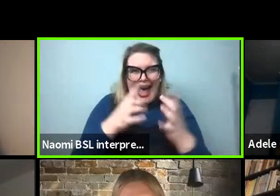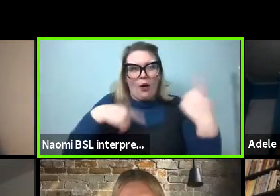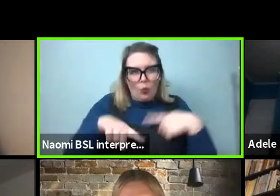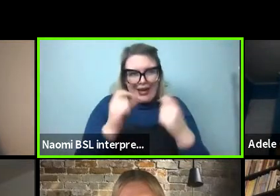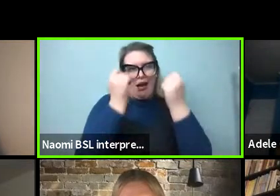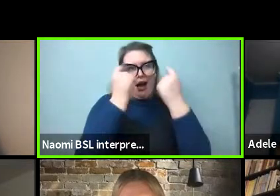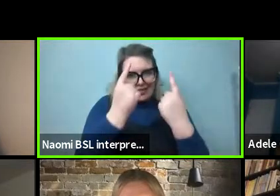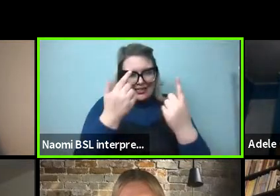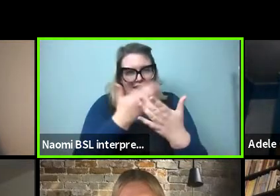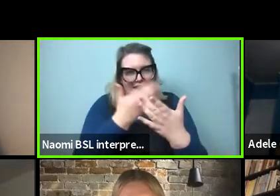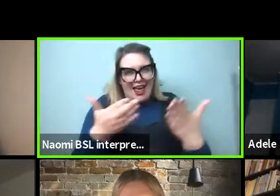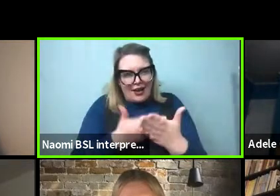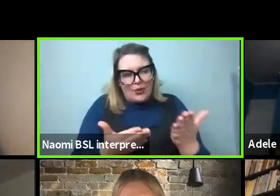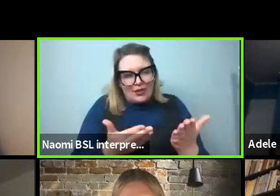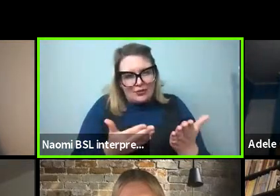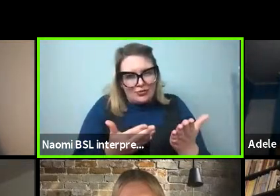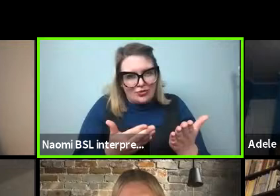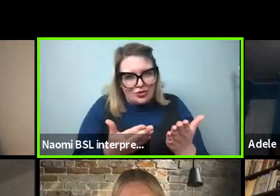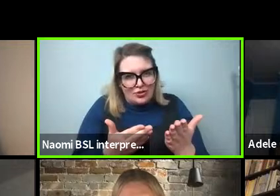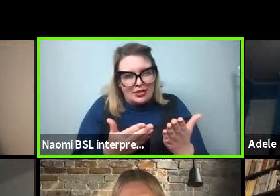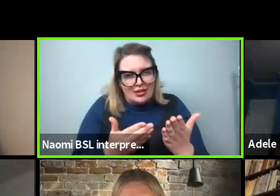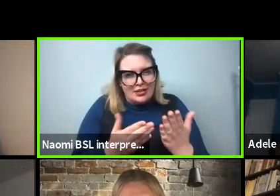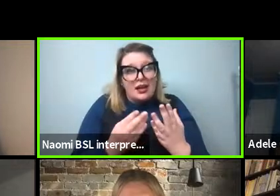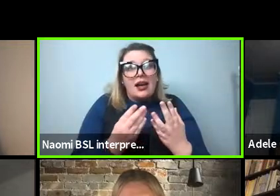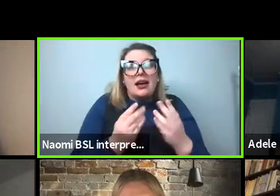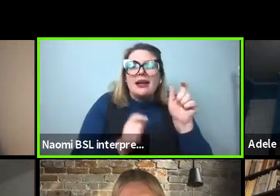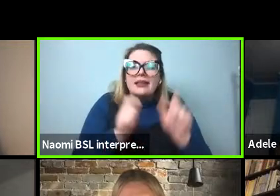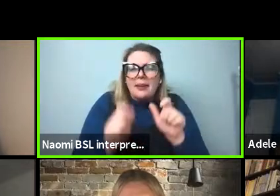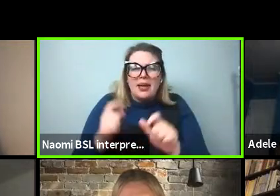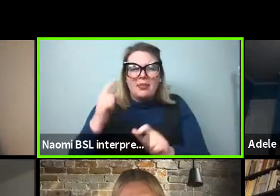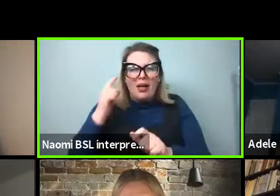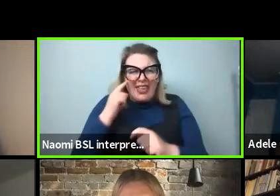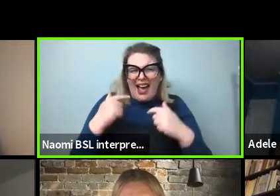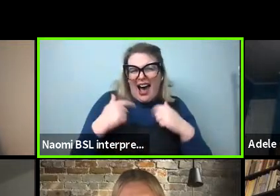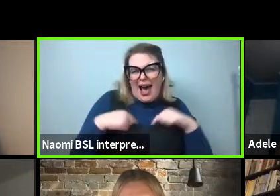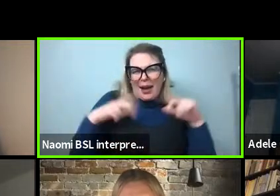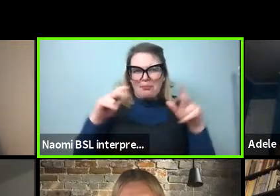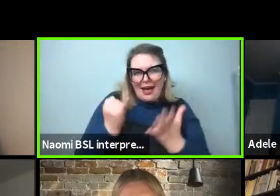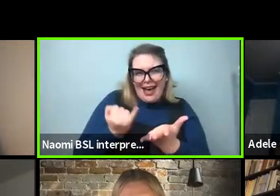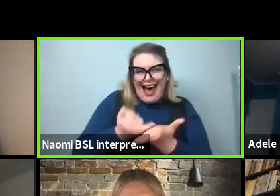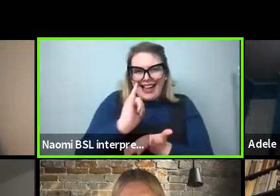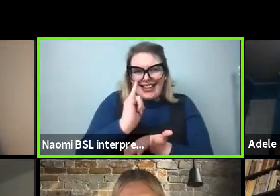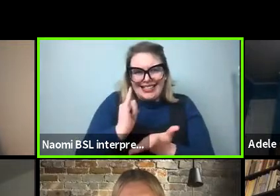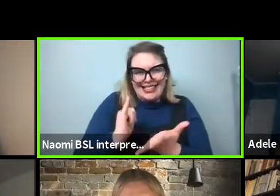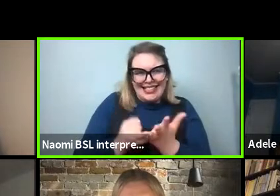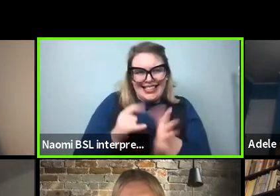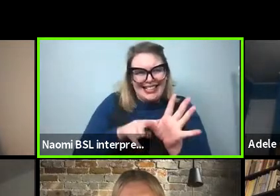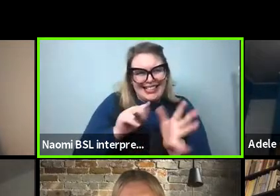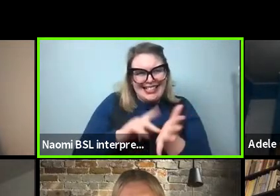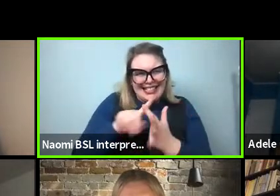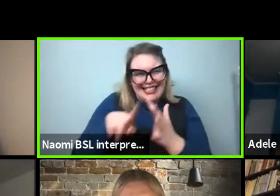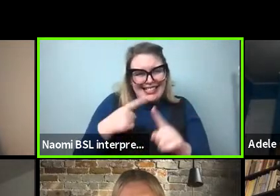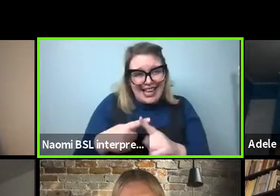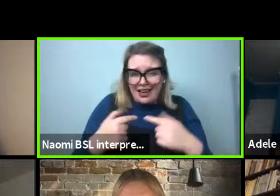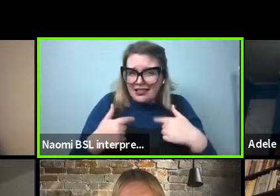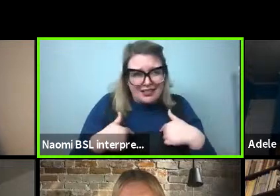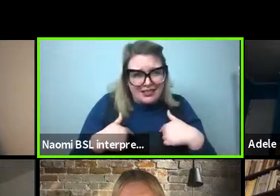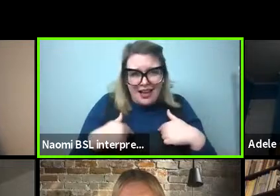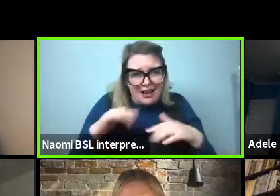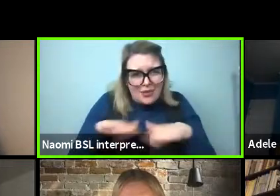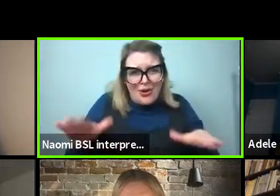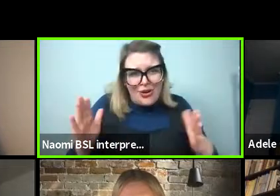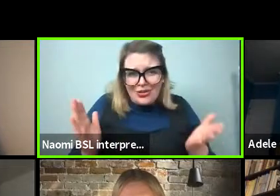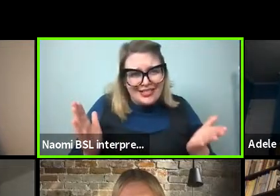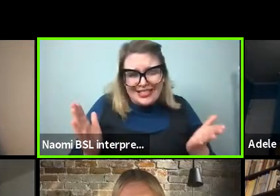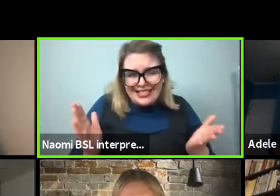input and, and people get a little bit, people think that's sort of anti syntax in some way. And it's really not, it's actually so pro